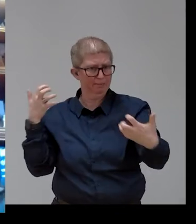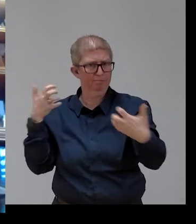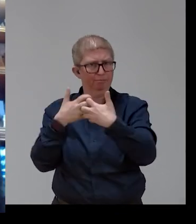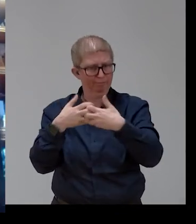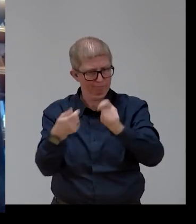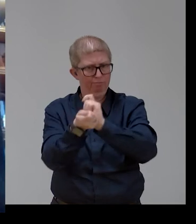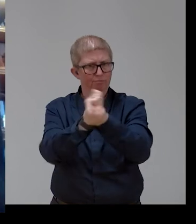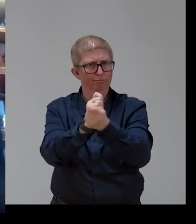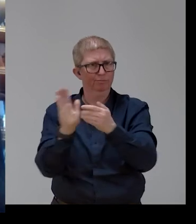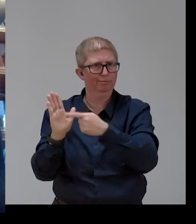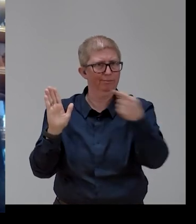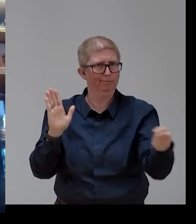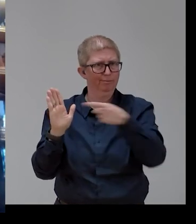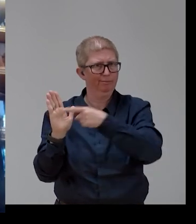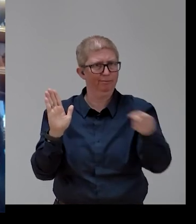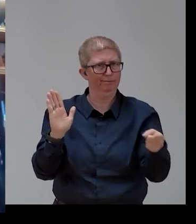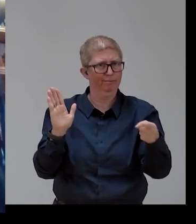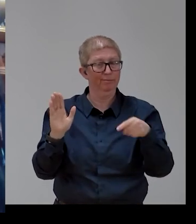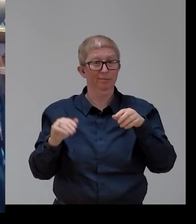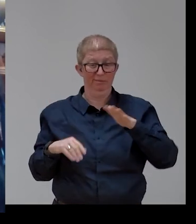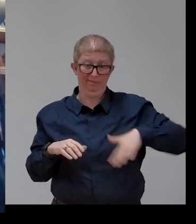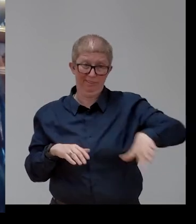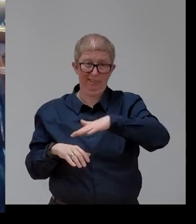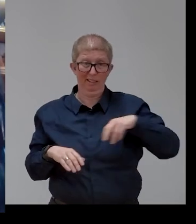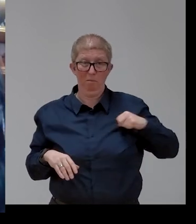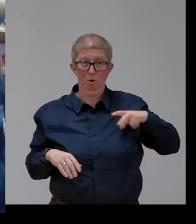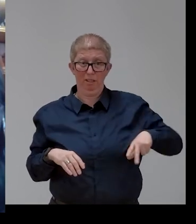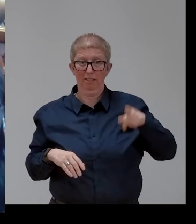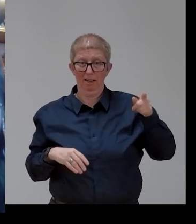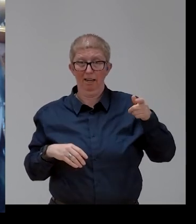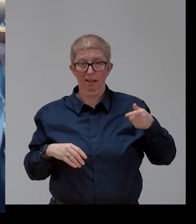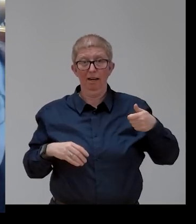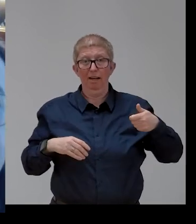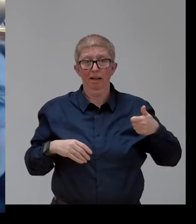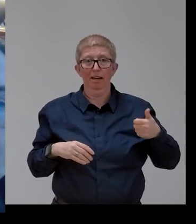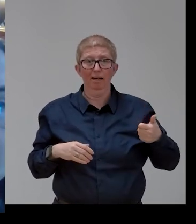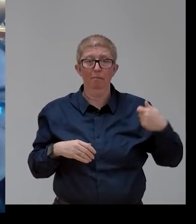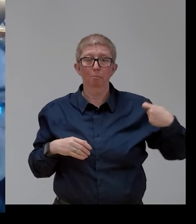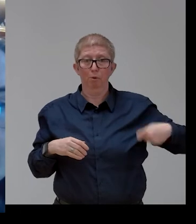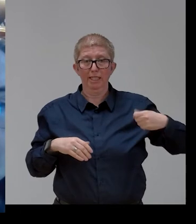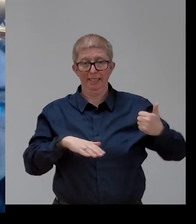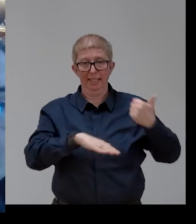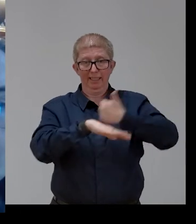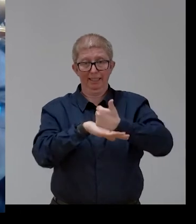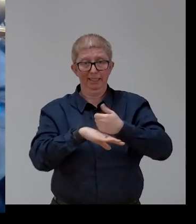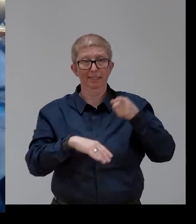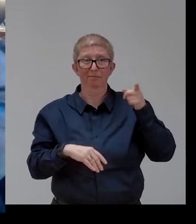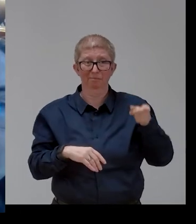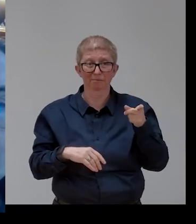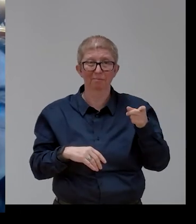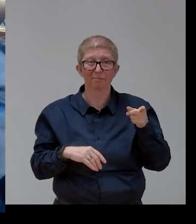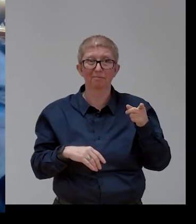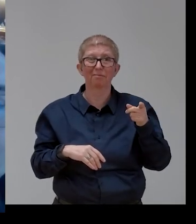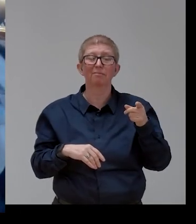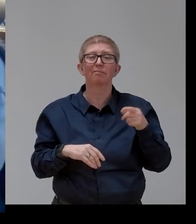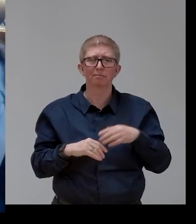For the Portuguese presidency, persons with disabilities stand at the top of